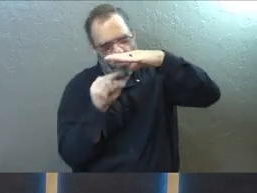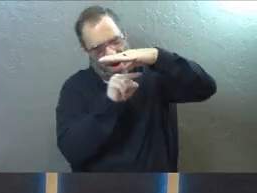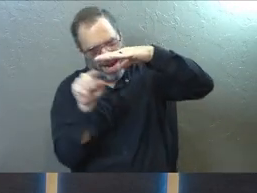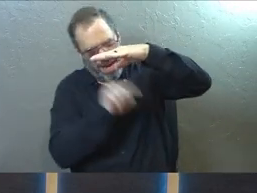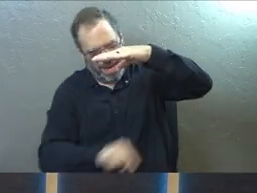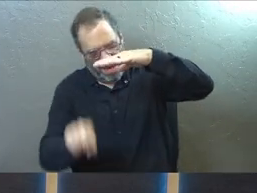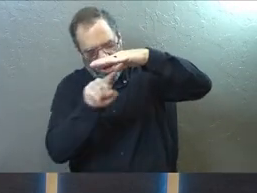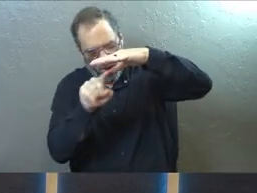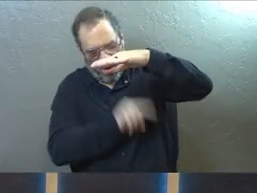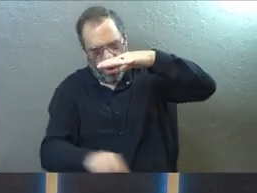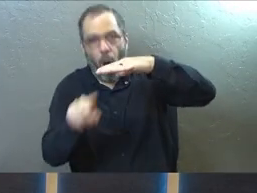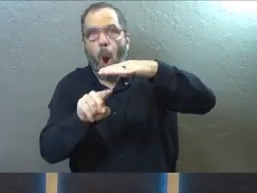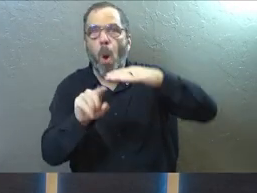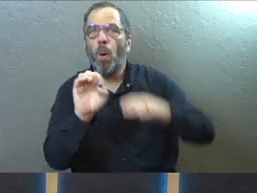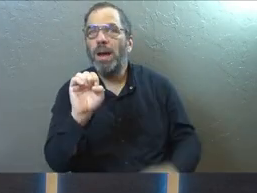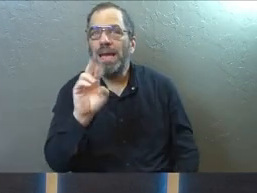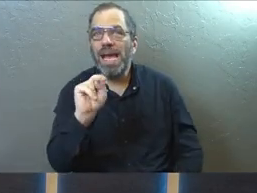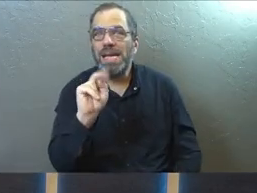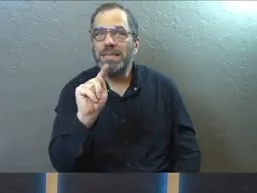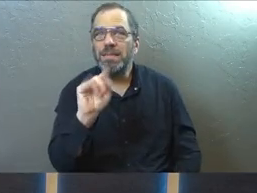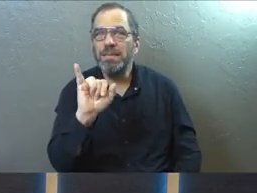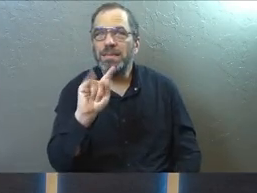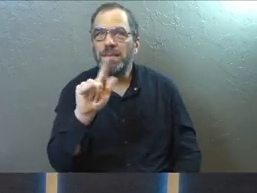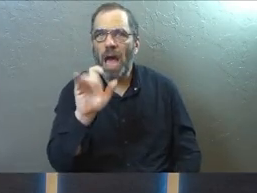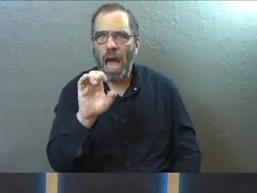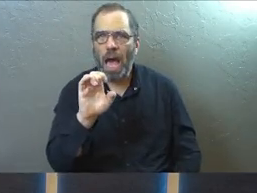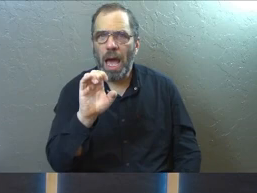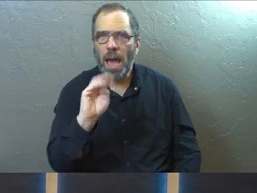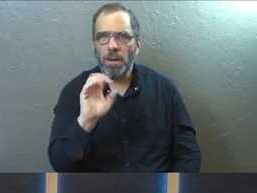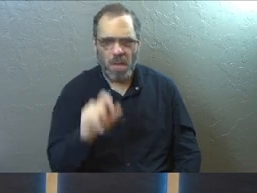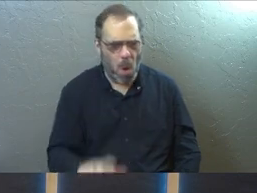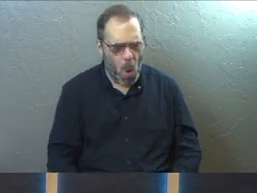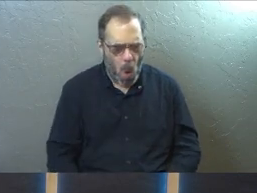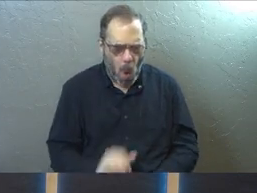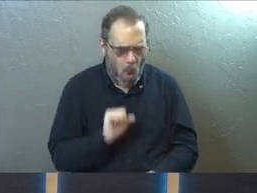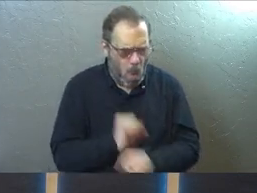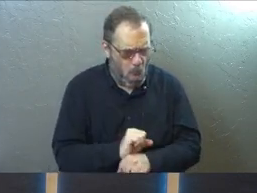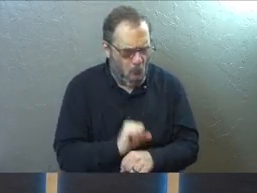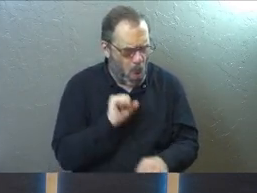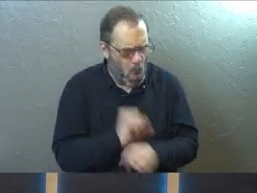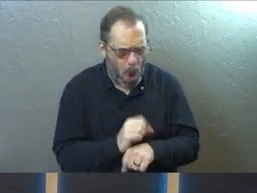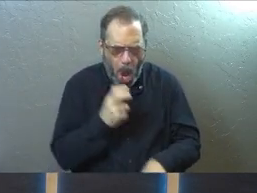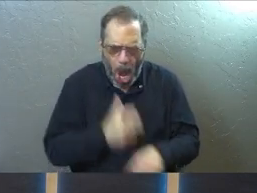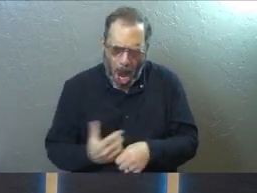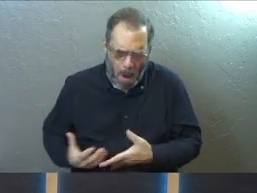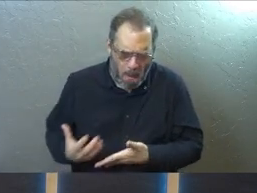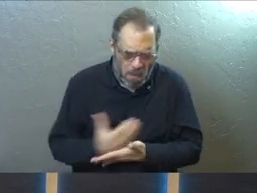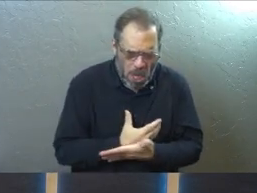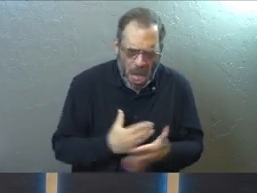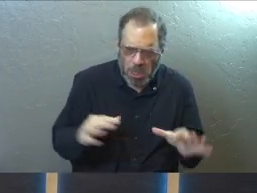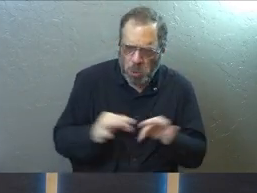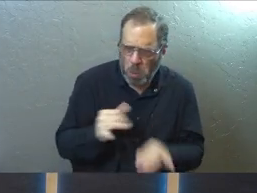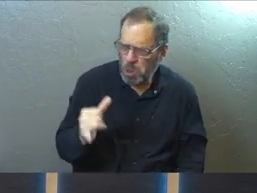Let's look at entitlement. I've worked so hard. That's why I deserve this drink.